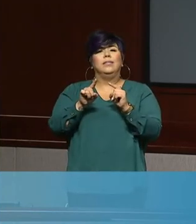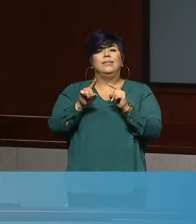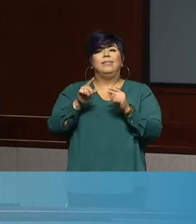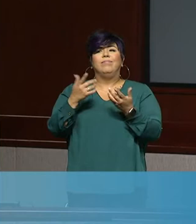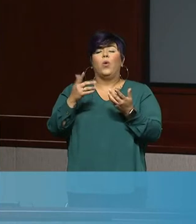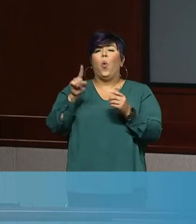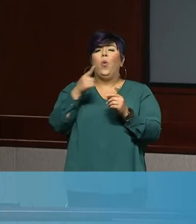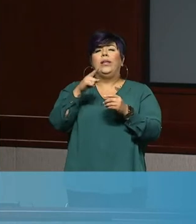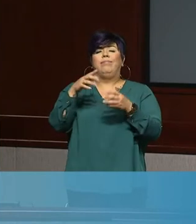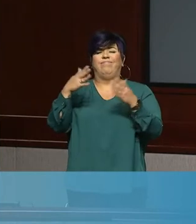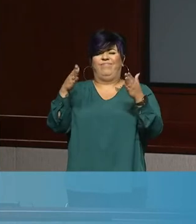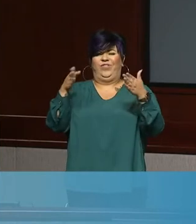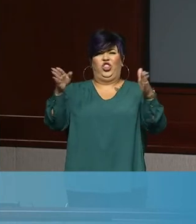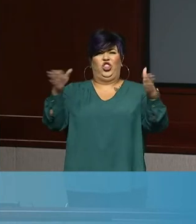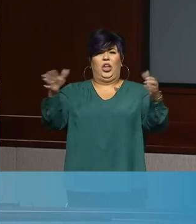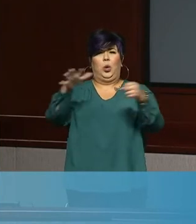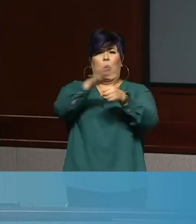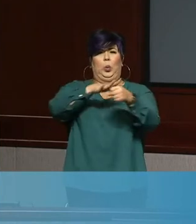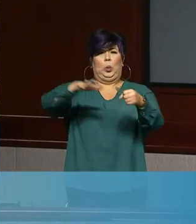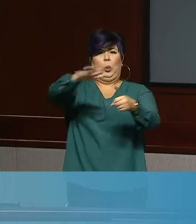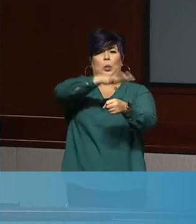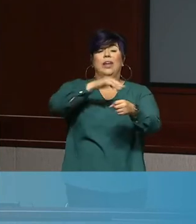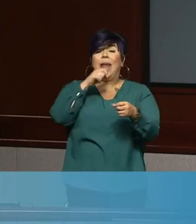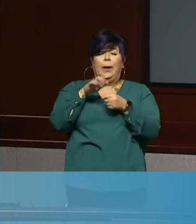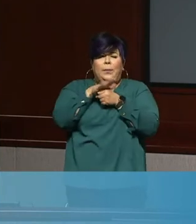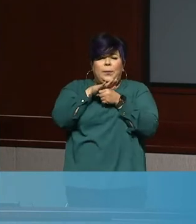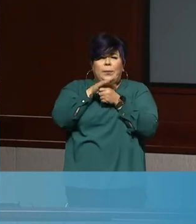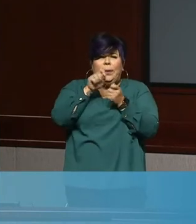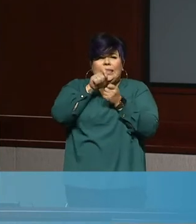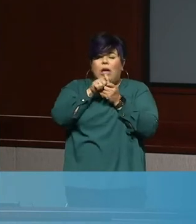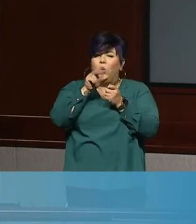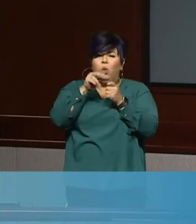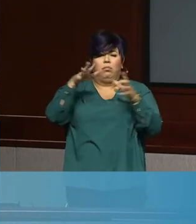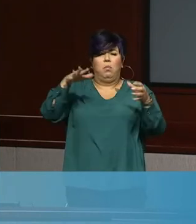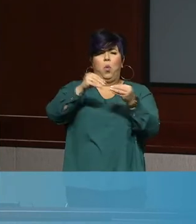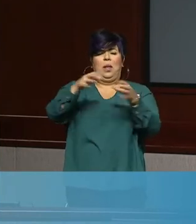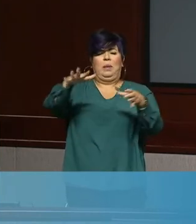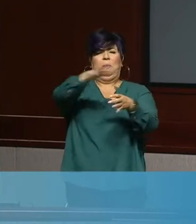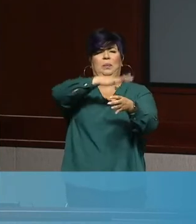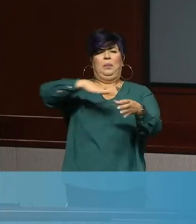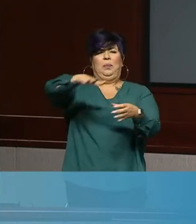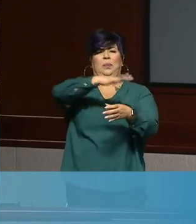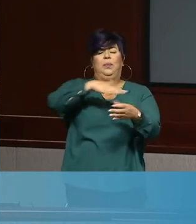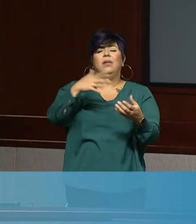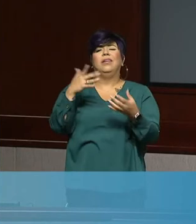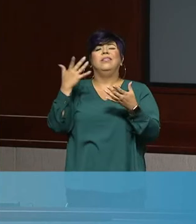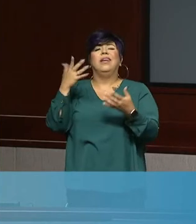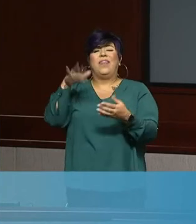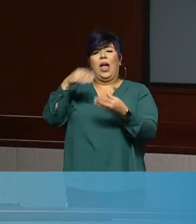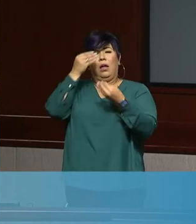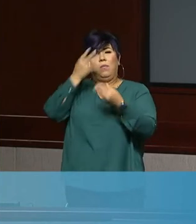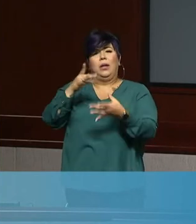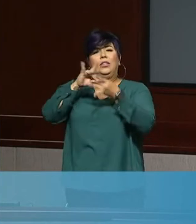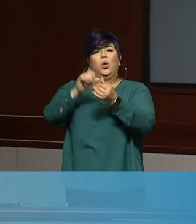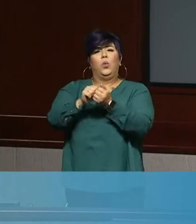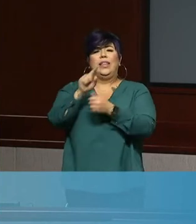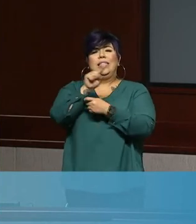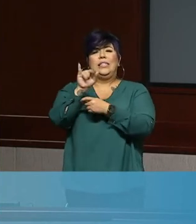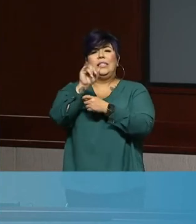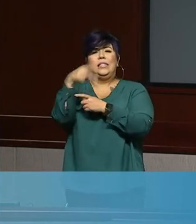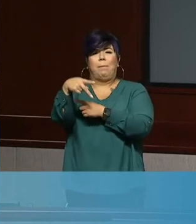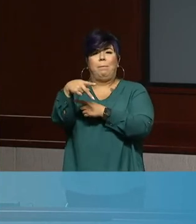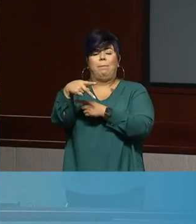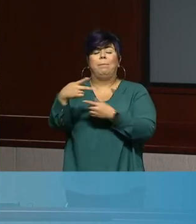code. Because we have already released information related to zip code in all of our cases, that affects our ability to